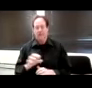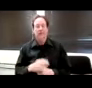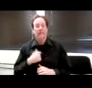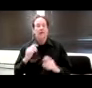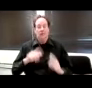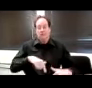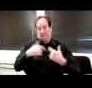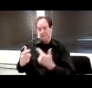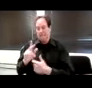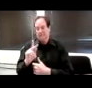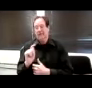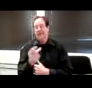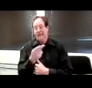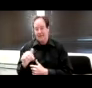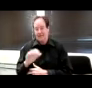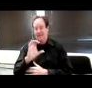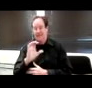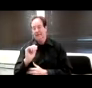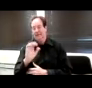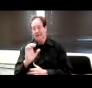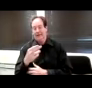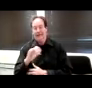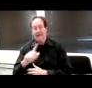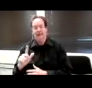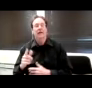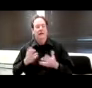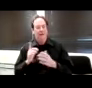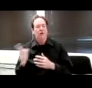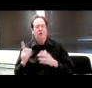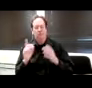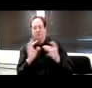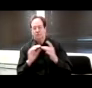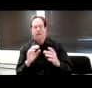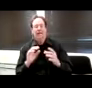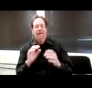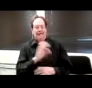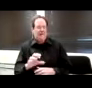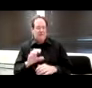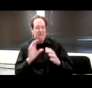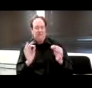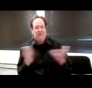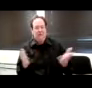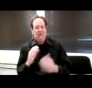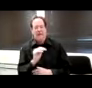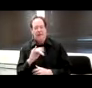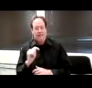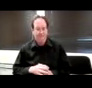to Kathy Cahill, and let her tell you about captioning at MIT. Thanks, Katherine.